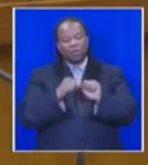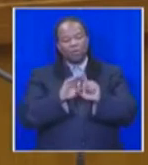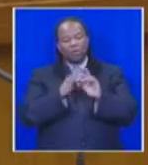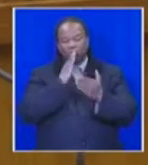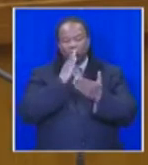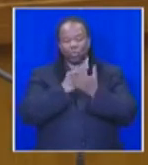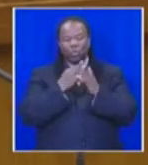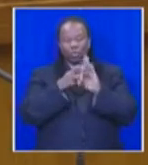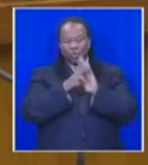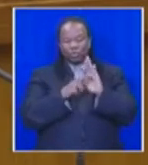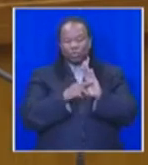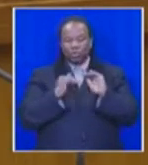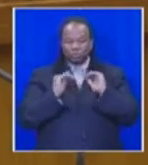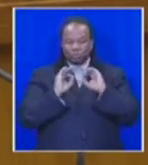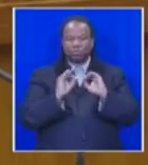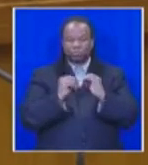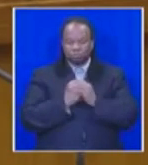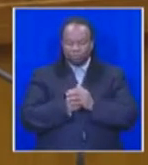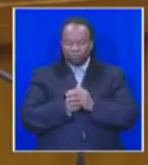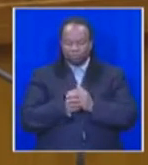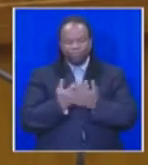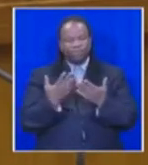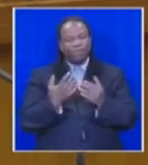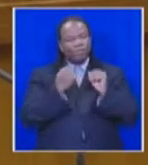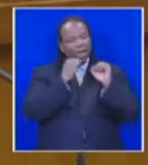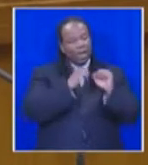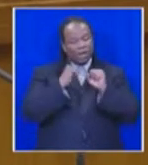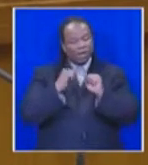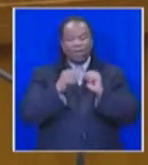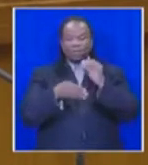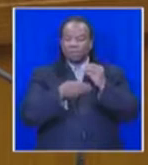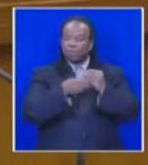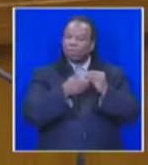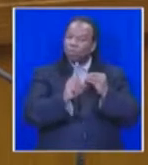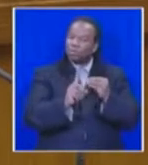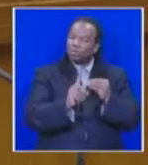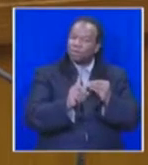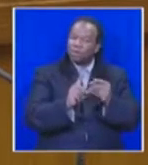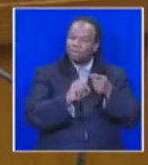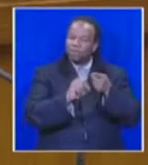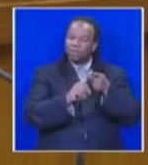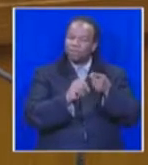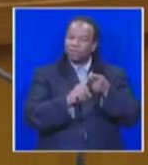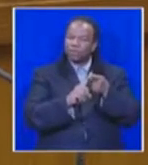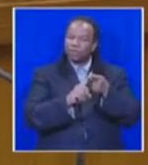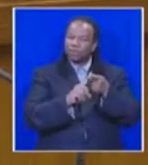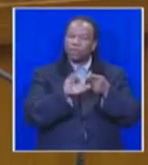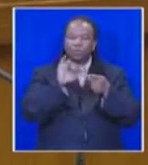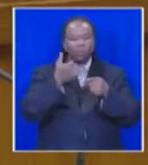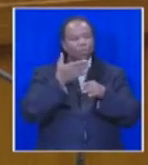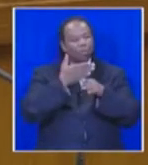this house is restored. The agreements that were made include the following. Firstly, we have to work to restore the